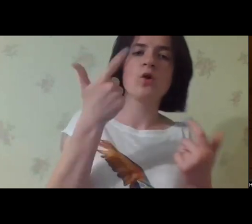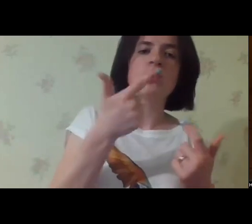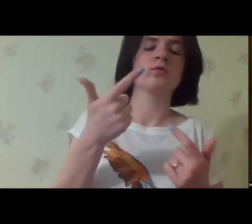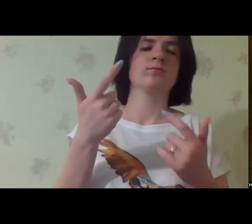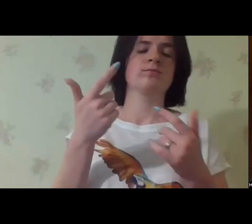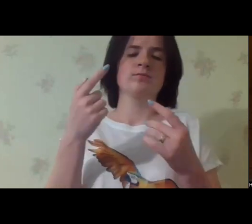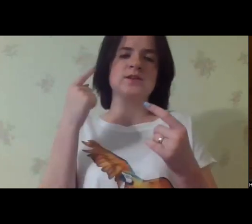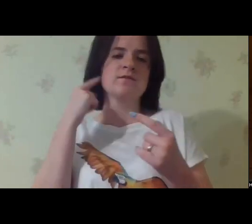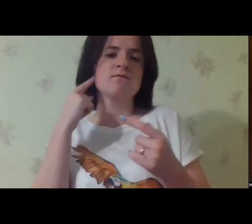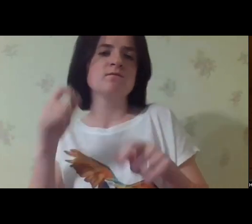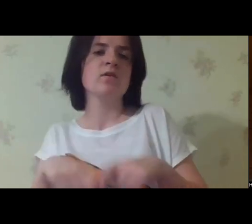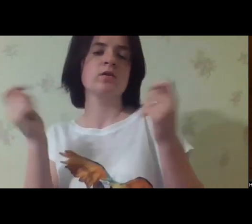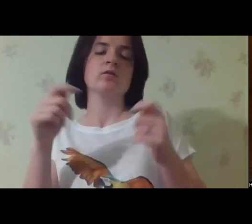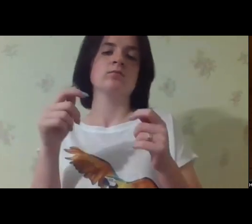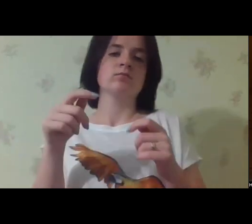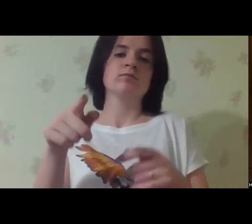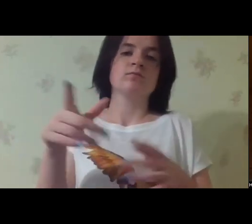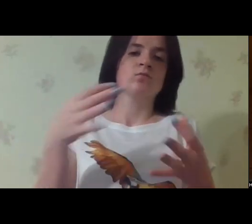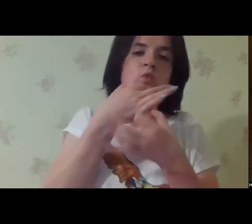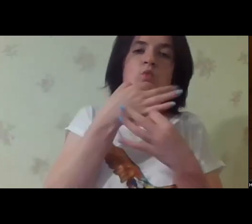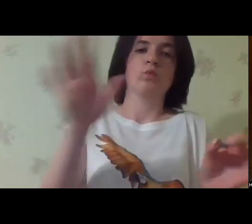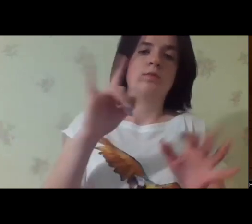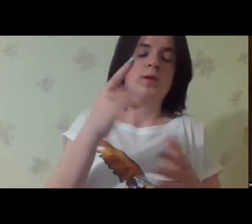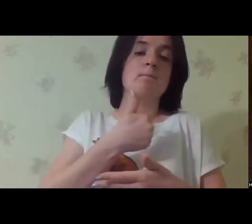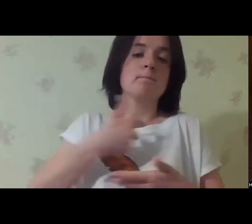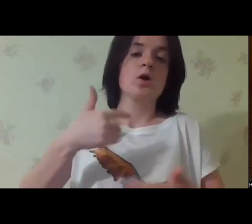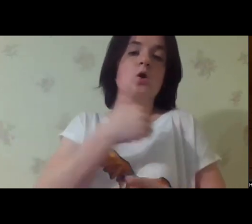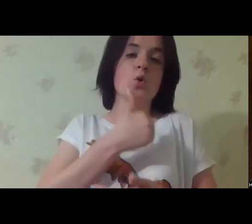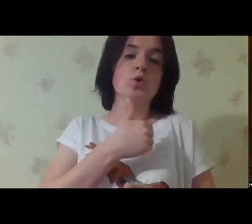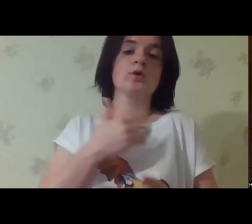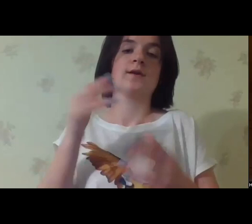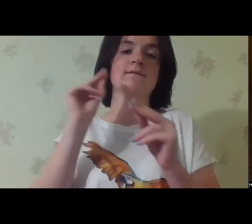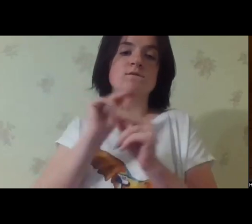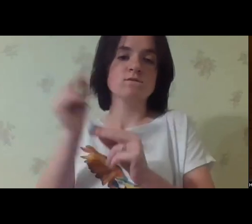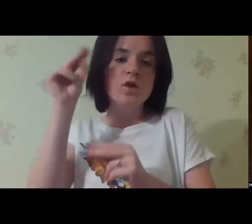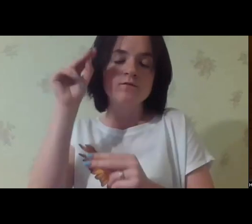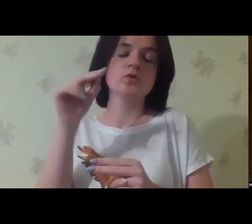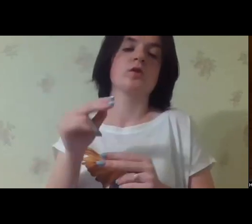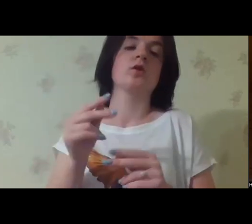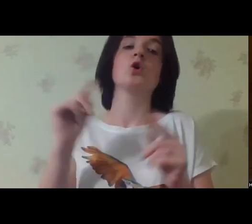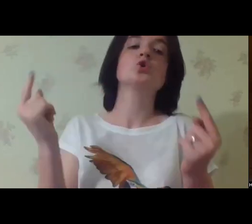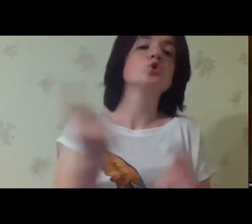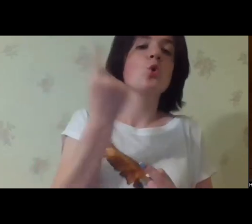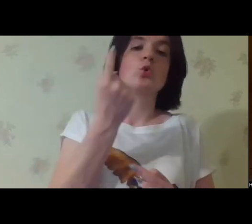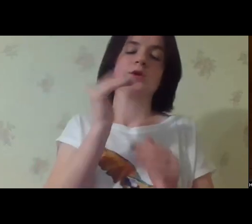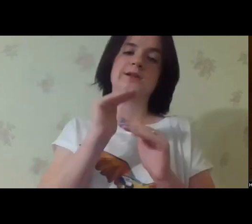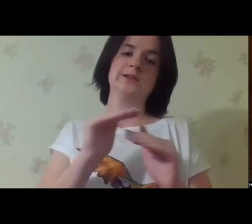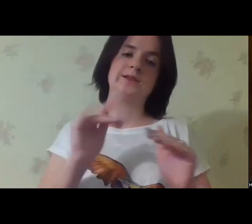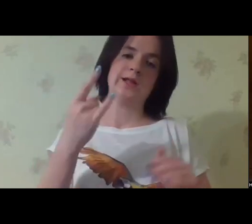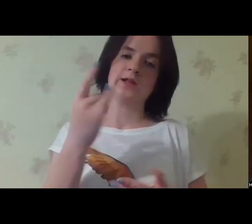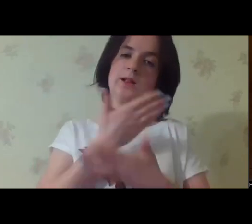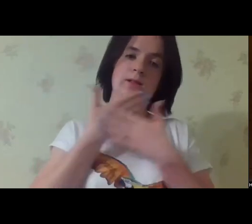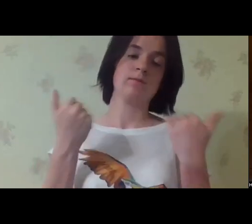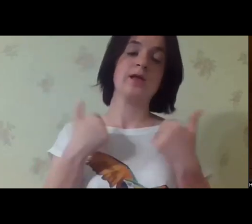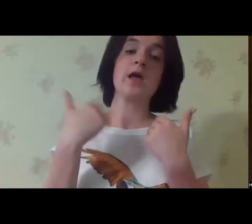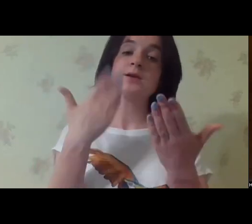looking for, you know, a healthy, perfect boy with blue eyes, etc. We are ready to adopt anyone. And